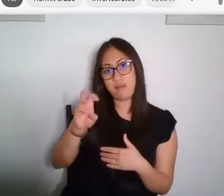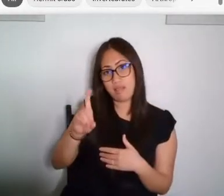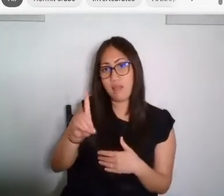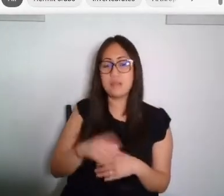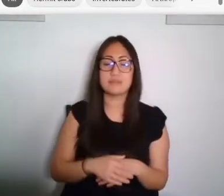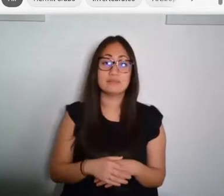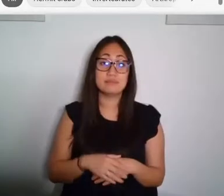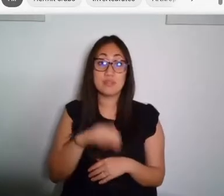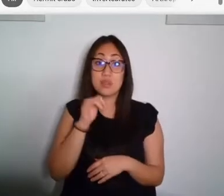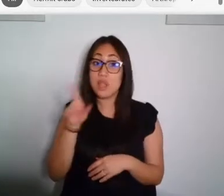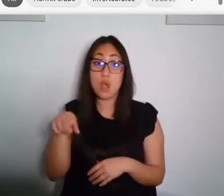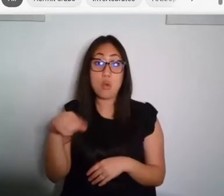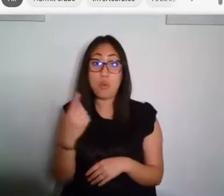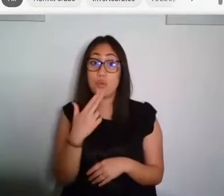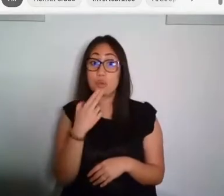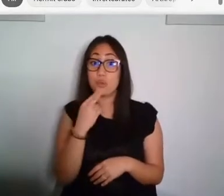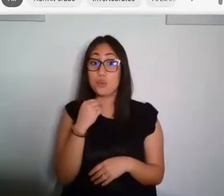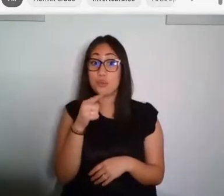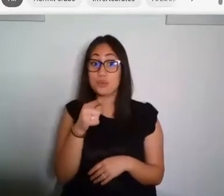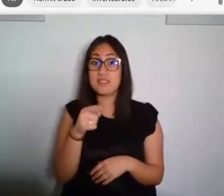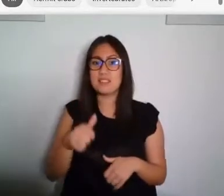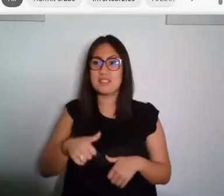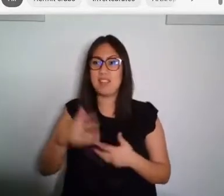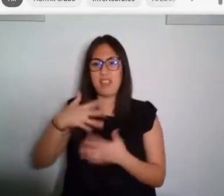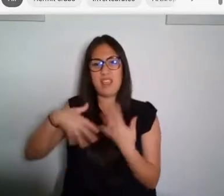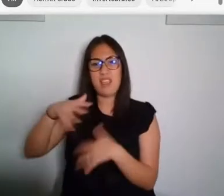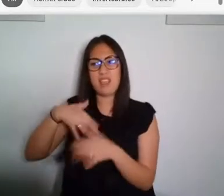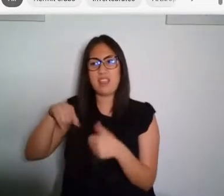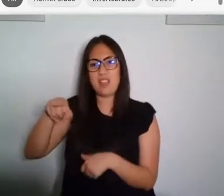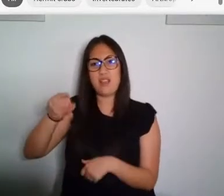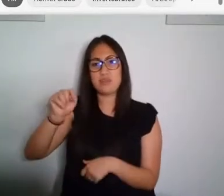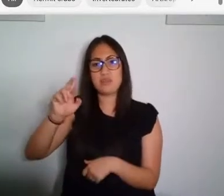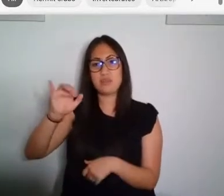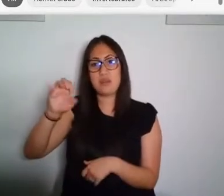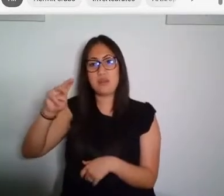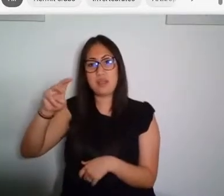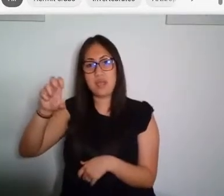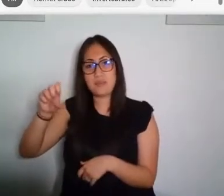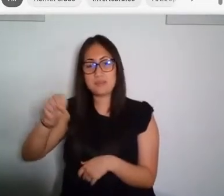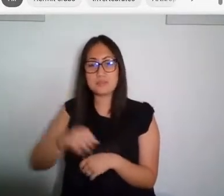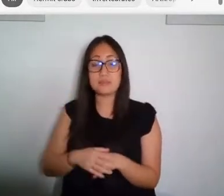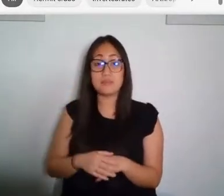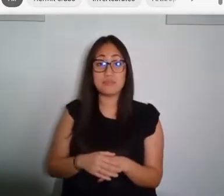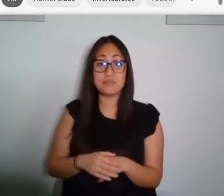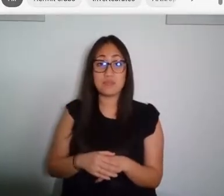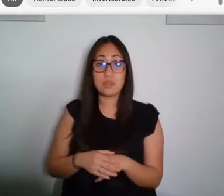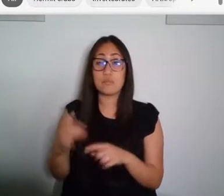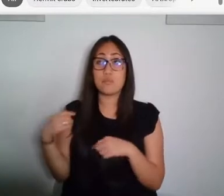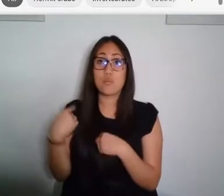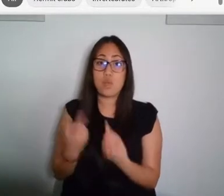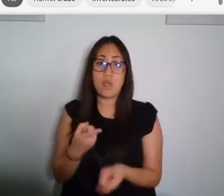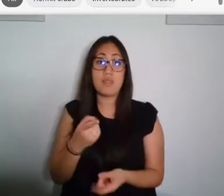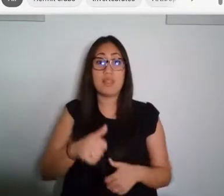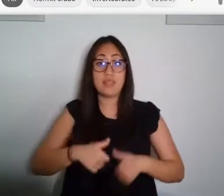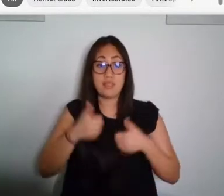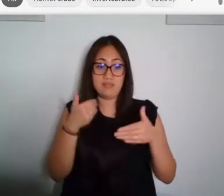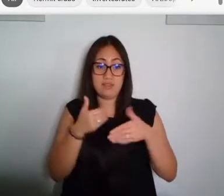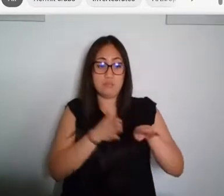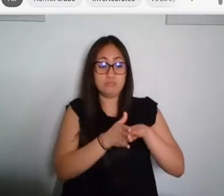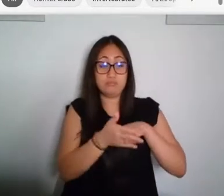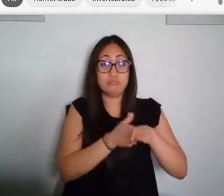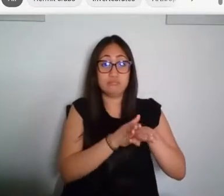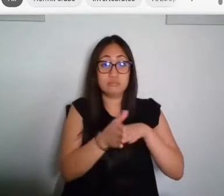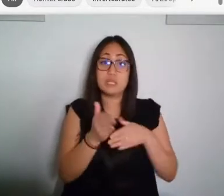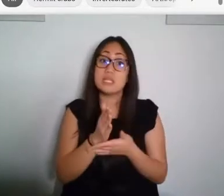cuties hanging out in terrariums. In the wild, hermit crabs live throughout the world's oceans and coastlines, though there are even some